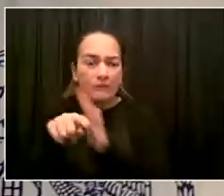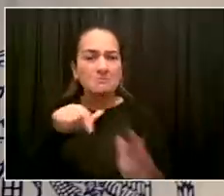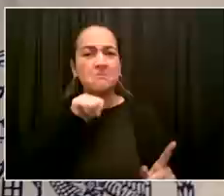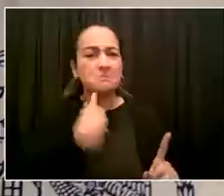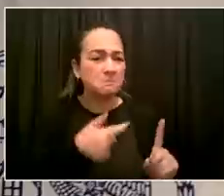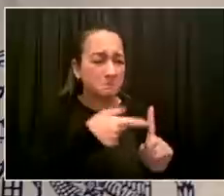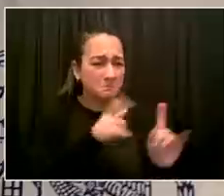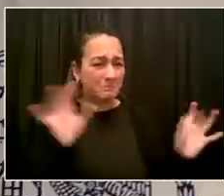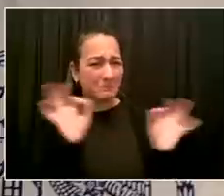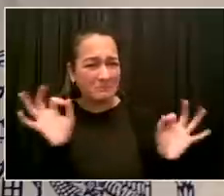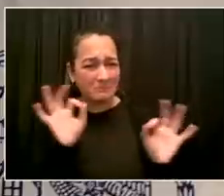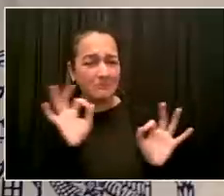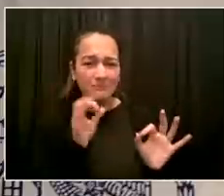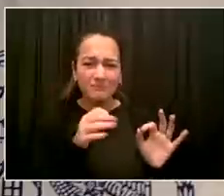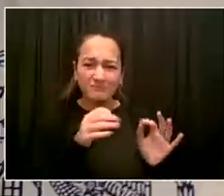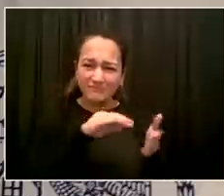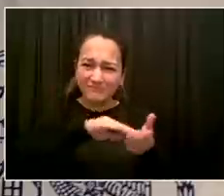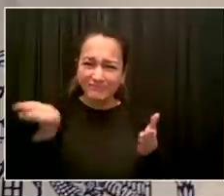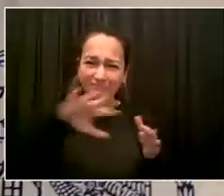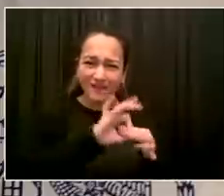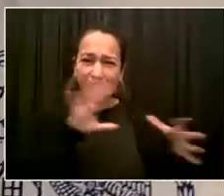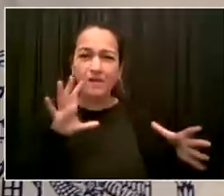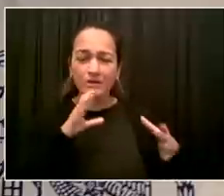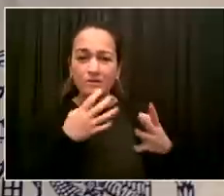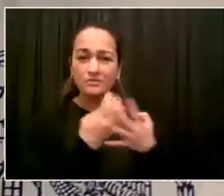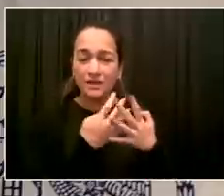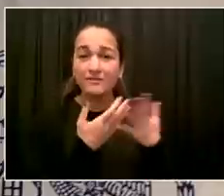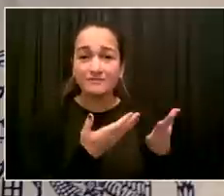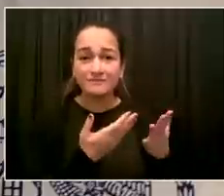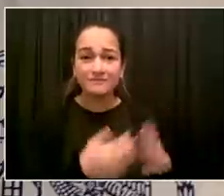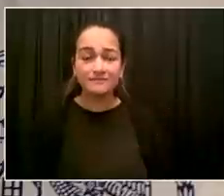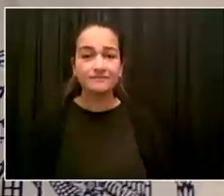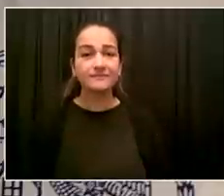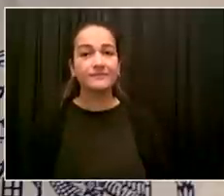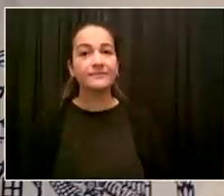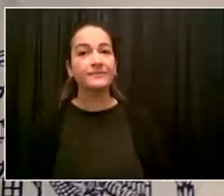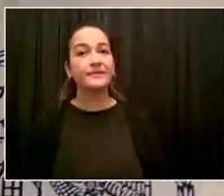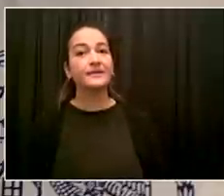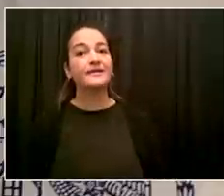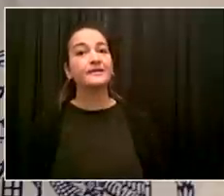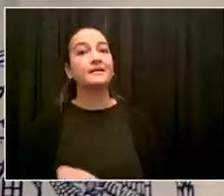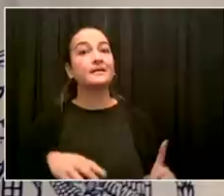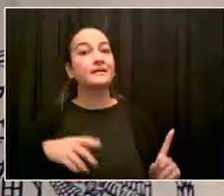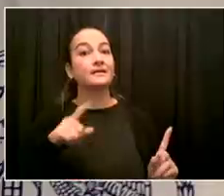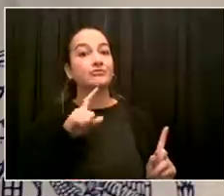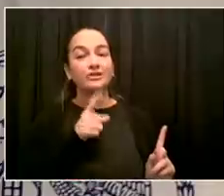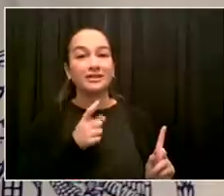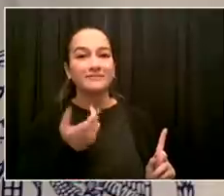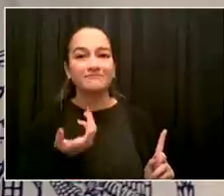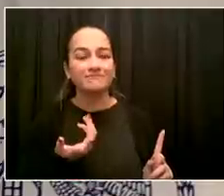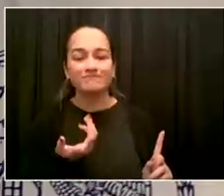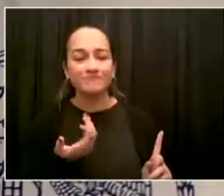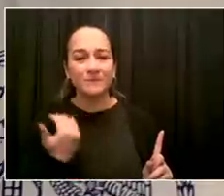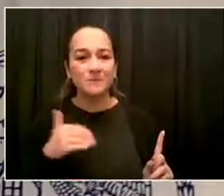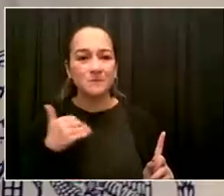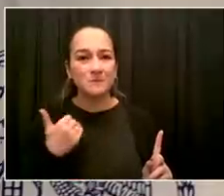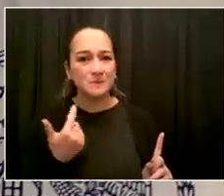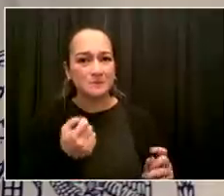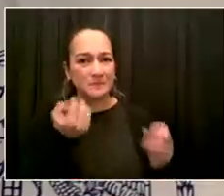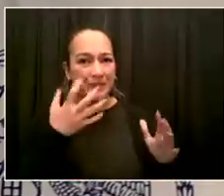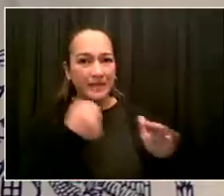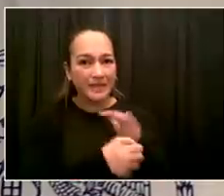low-level offenders, a level of bail that they often cannot meet. Okay. Two different